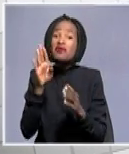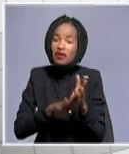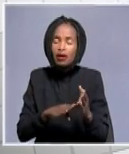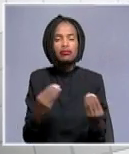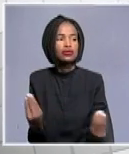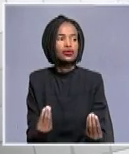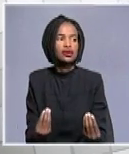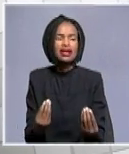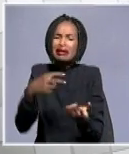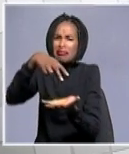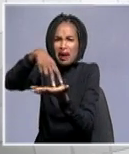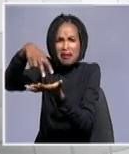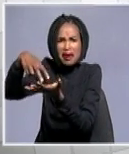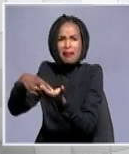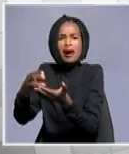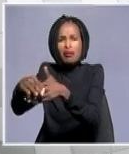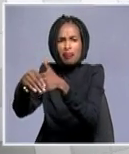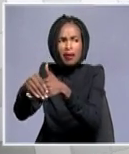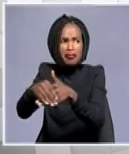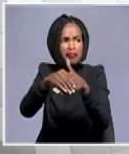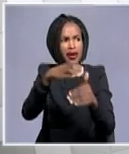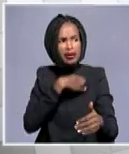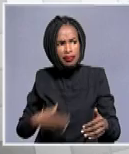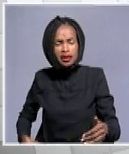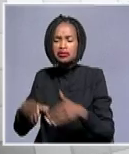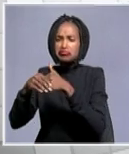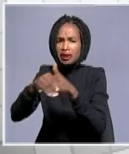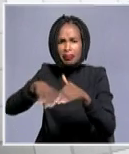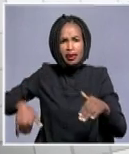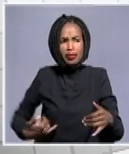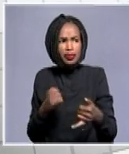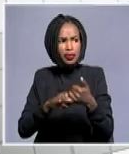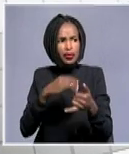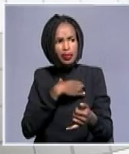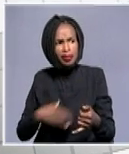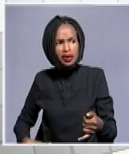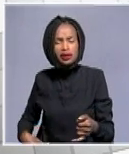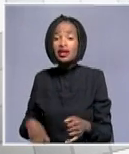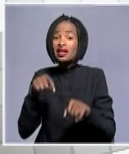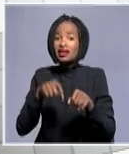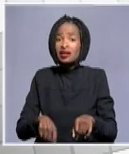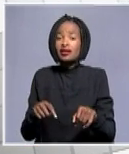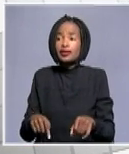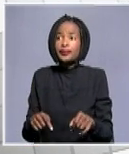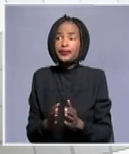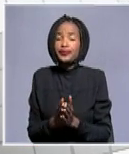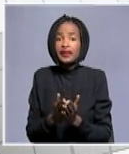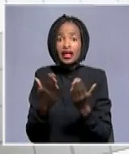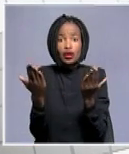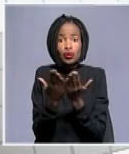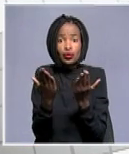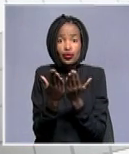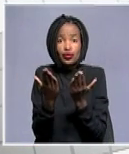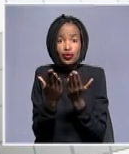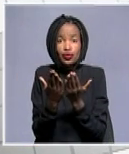welcoming the president and the first lady to clean, you taking day off, as you know, school started on Monday, but